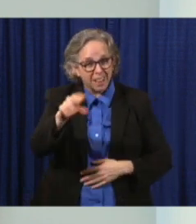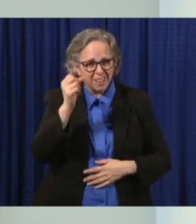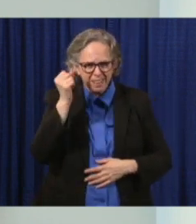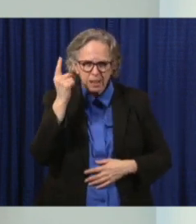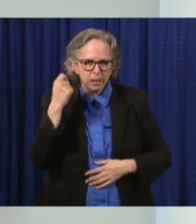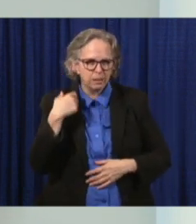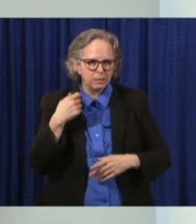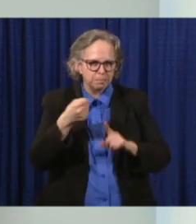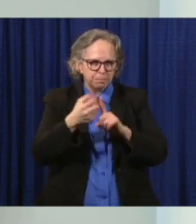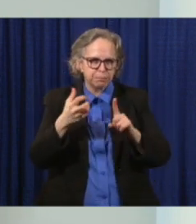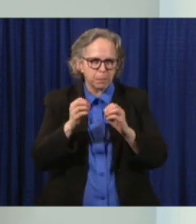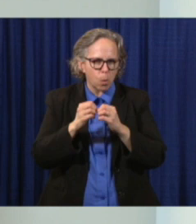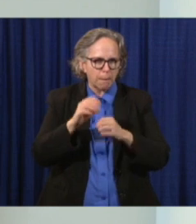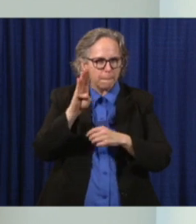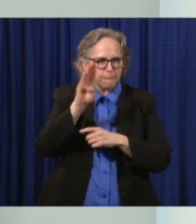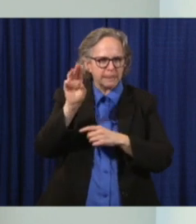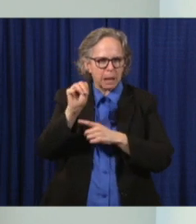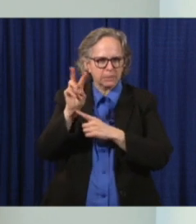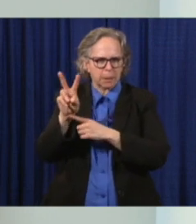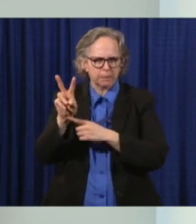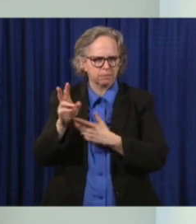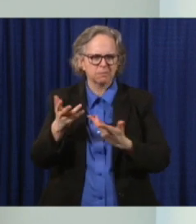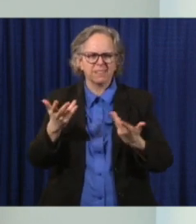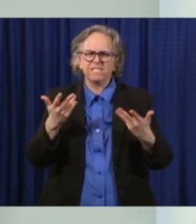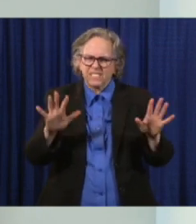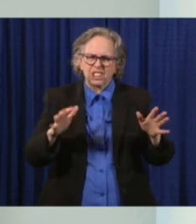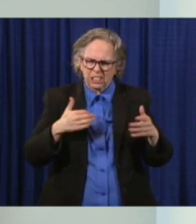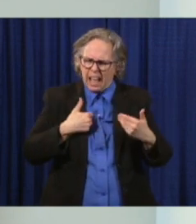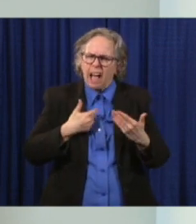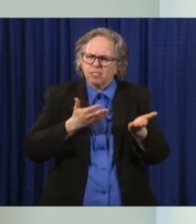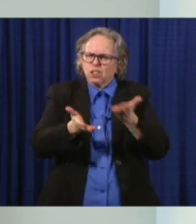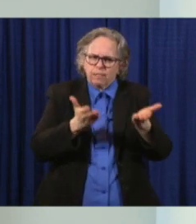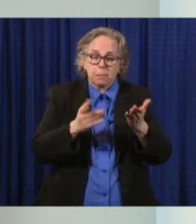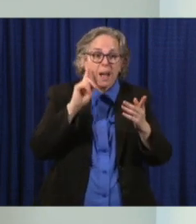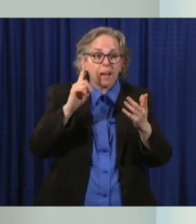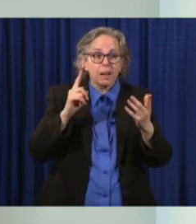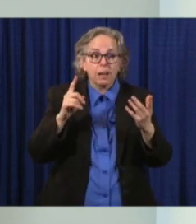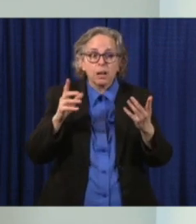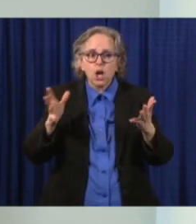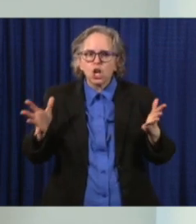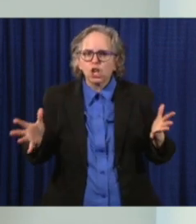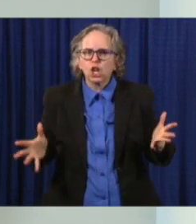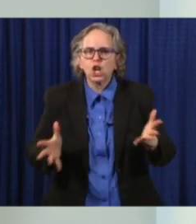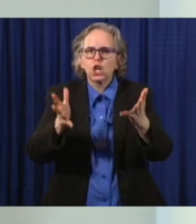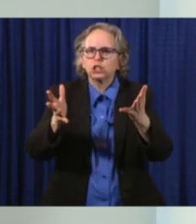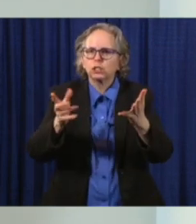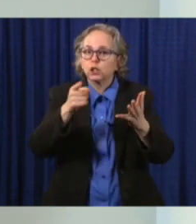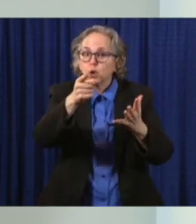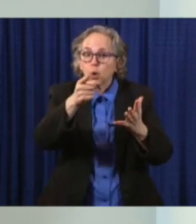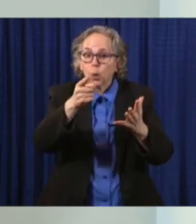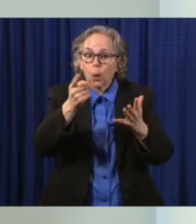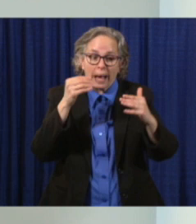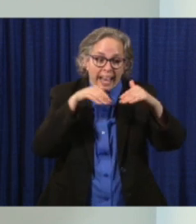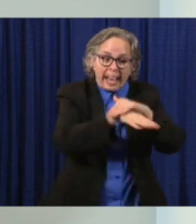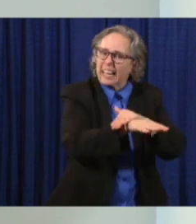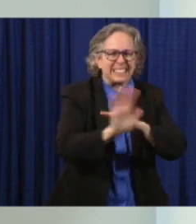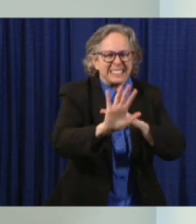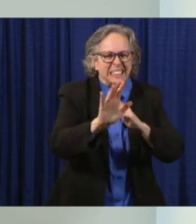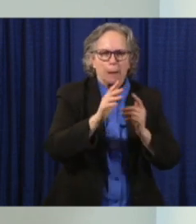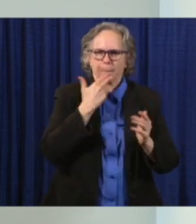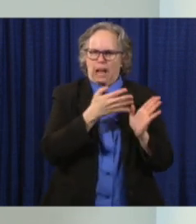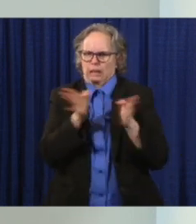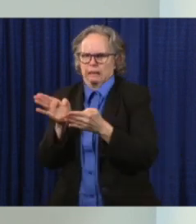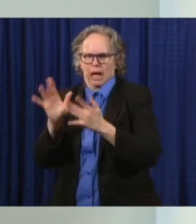already available at the BMV because we want you to use the online services that are available. We've worked very diligently